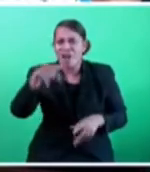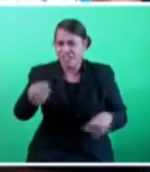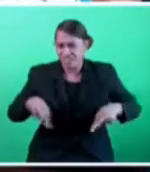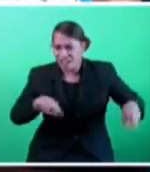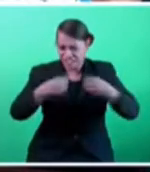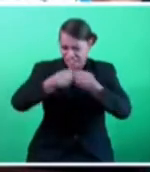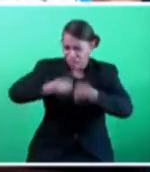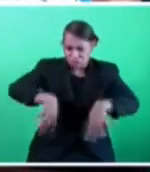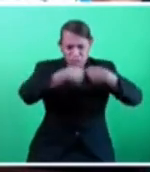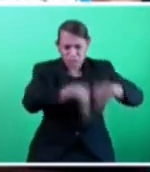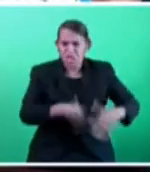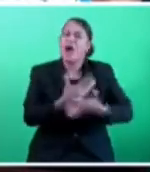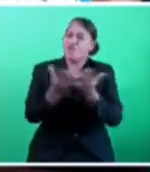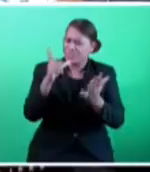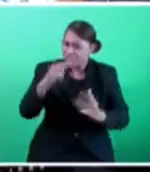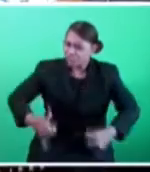say that you are a champion? Please answer.